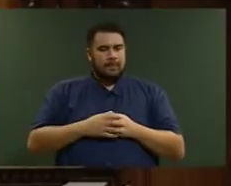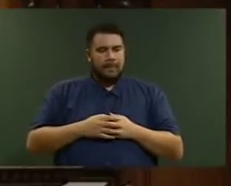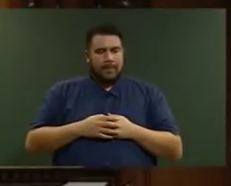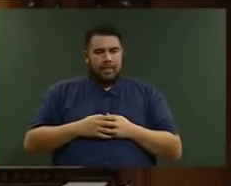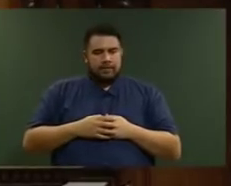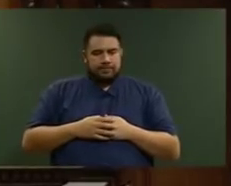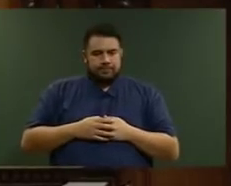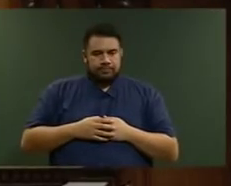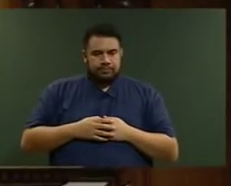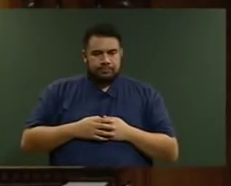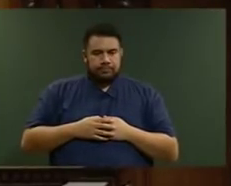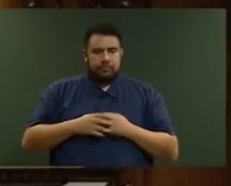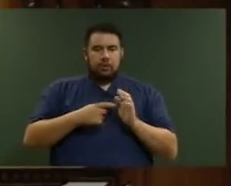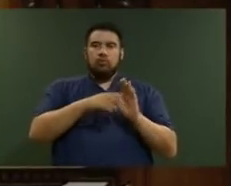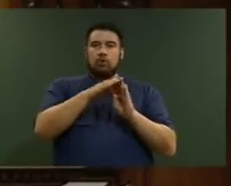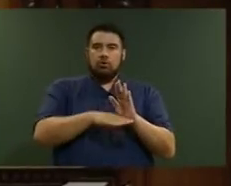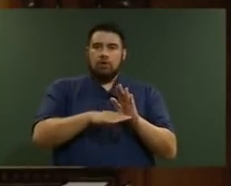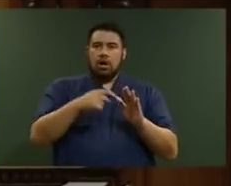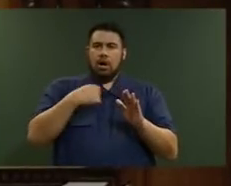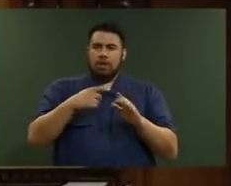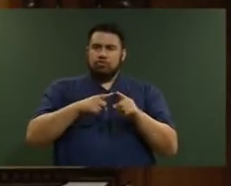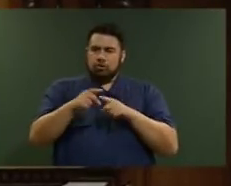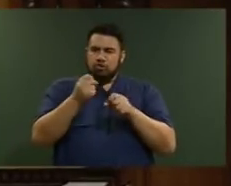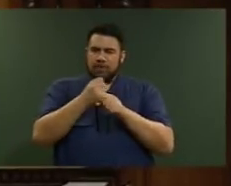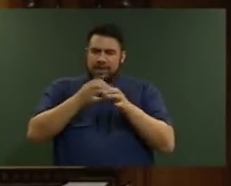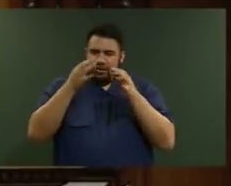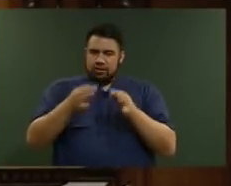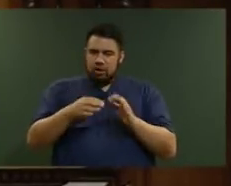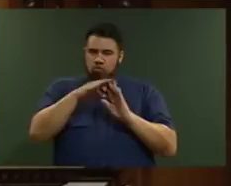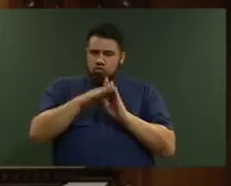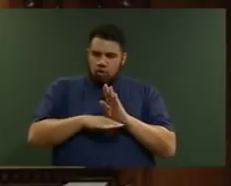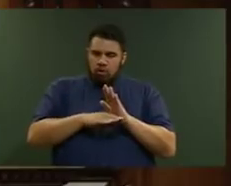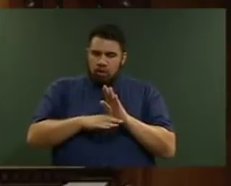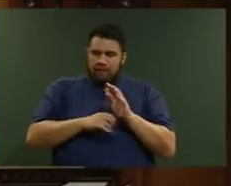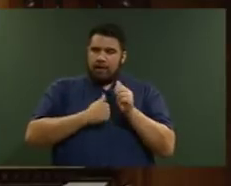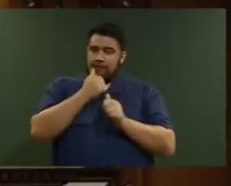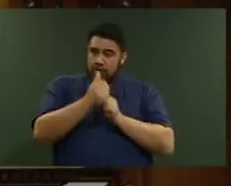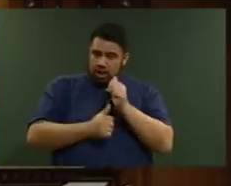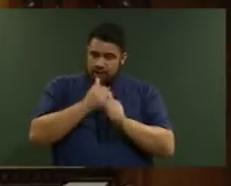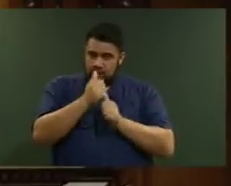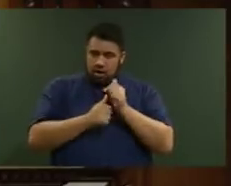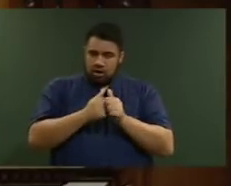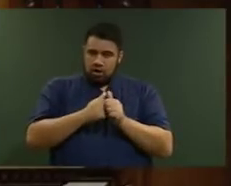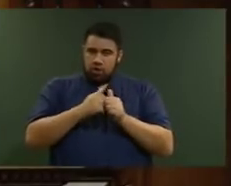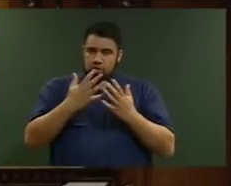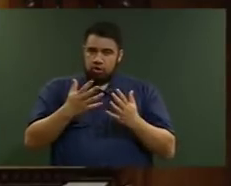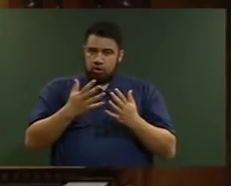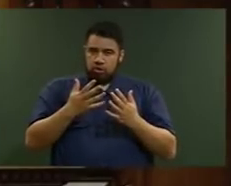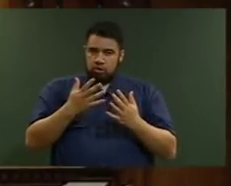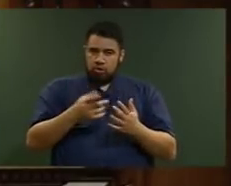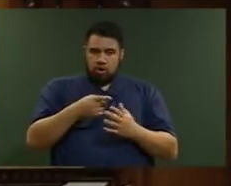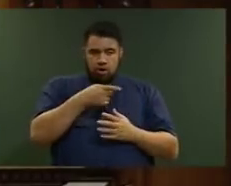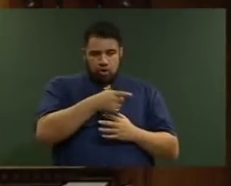When I'm ruling in favour of one of the Member's colleagues,